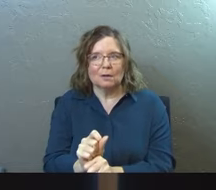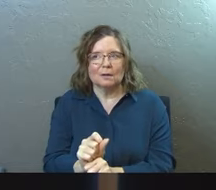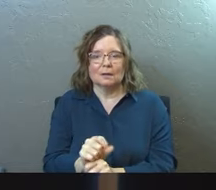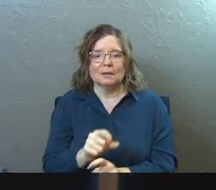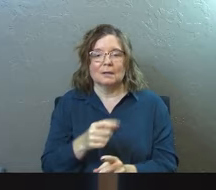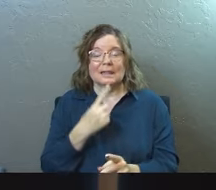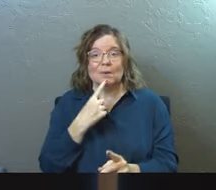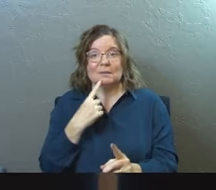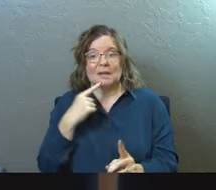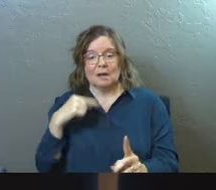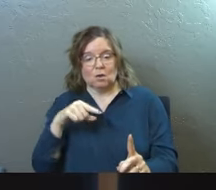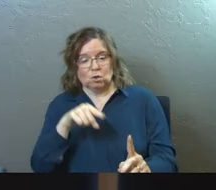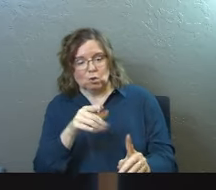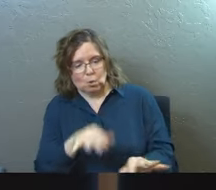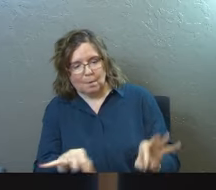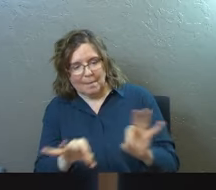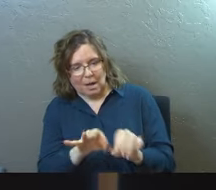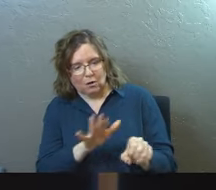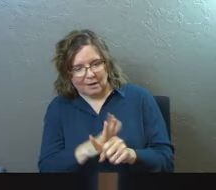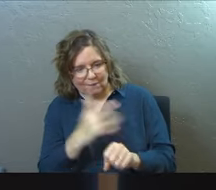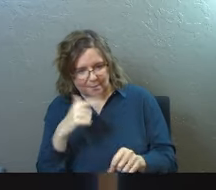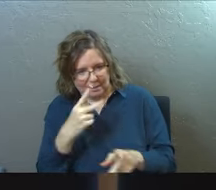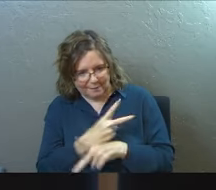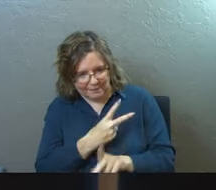you matter enough to work through this.